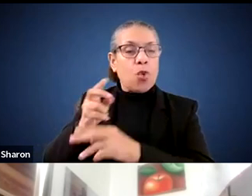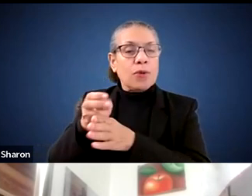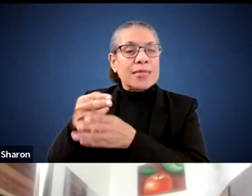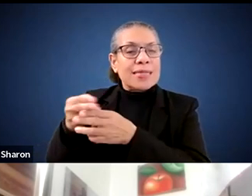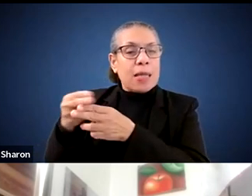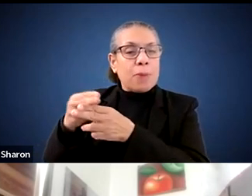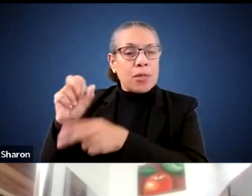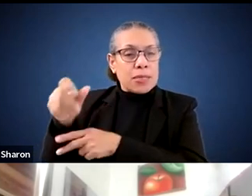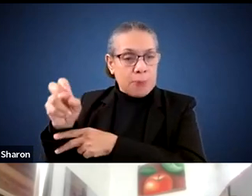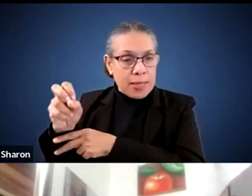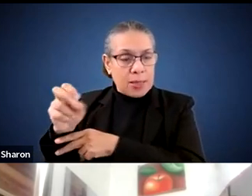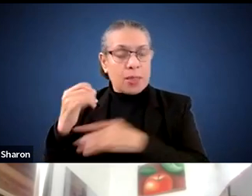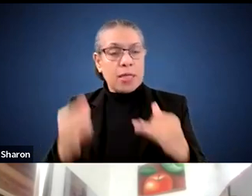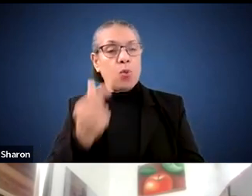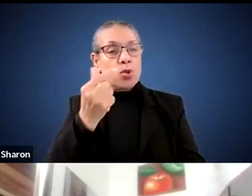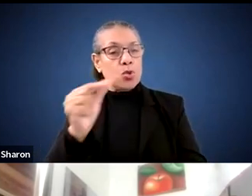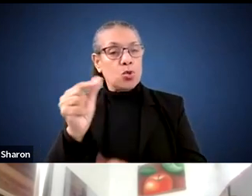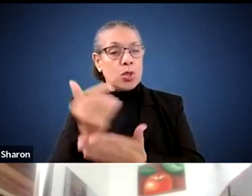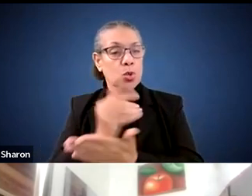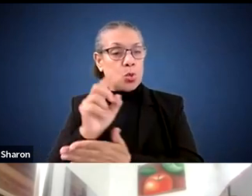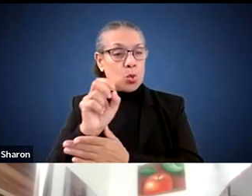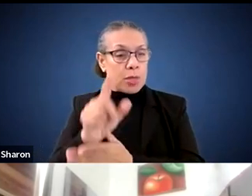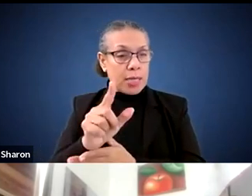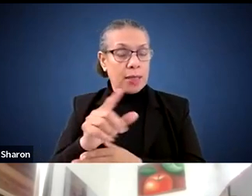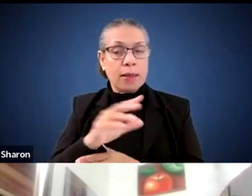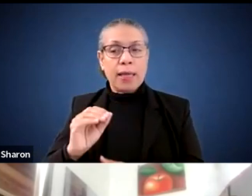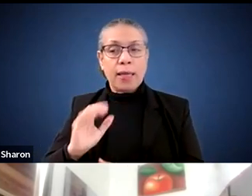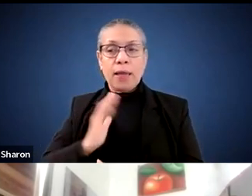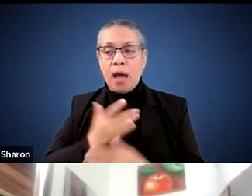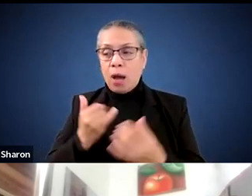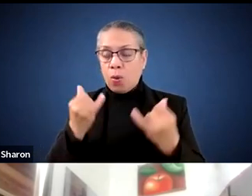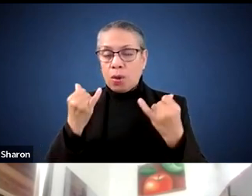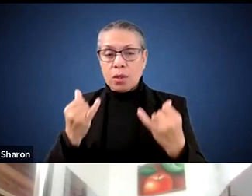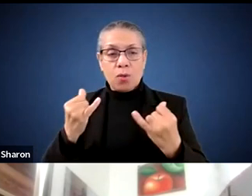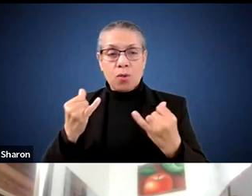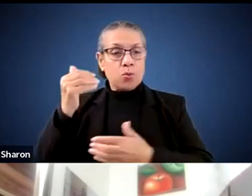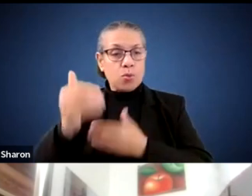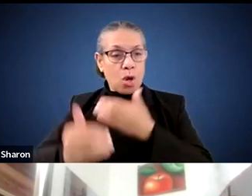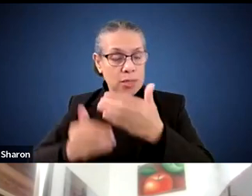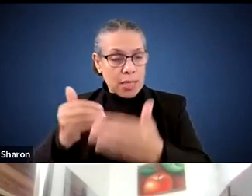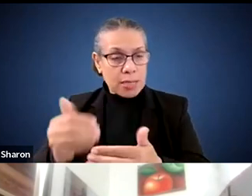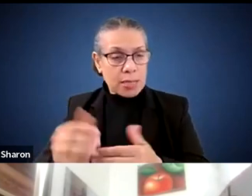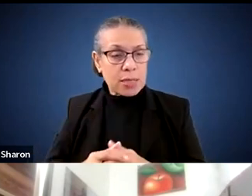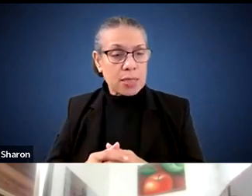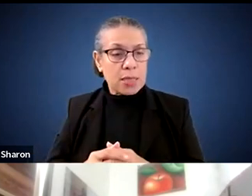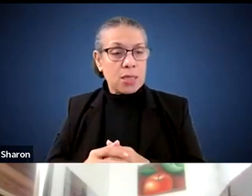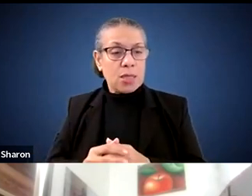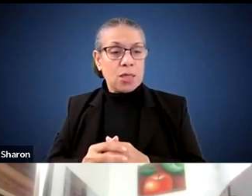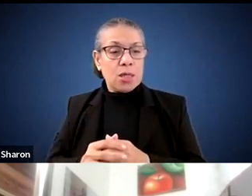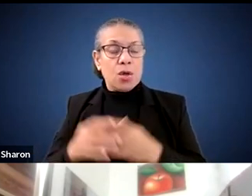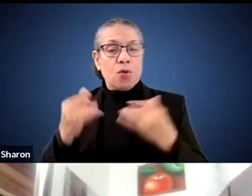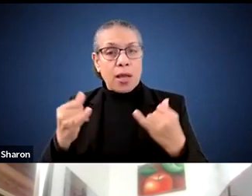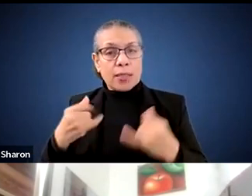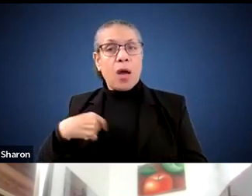through the Green New Deal and like our current, like the process, our current process, we're